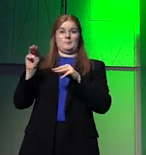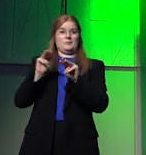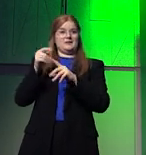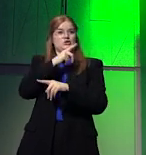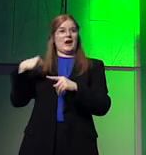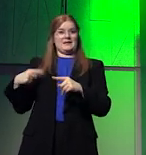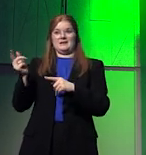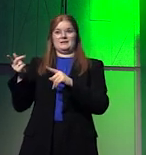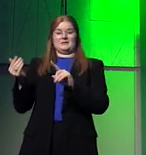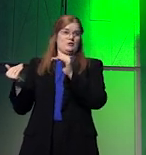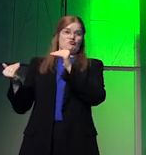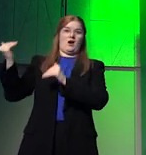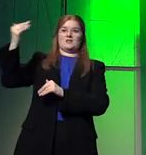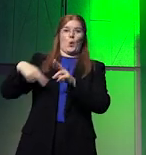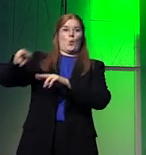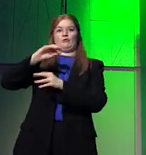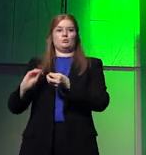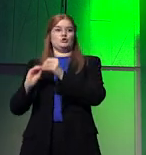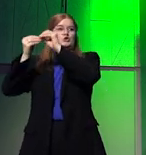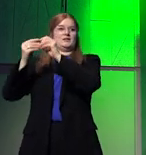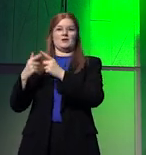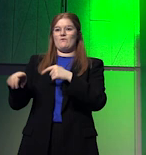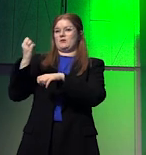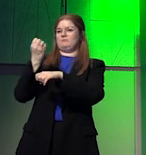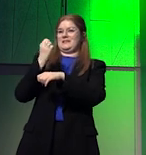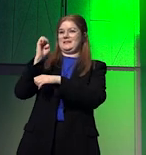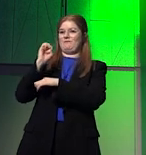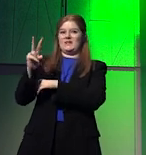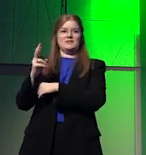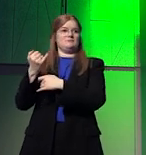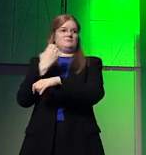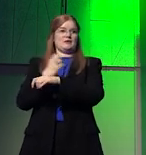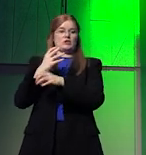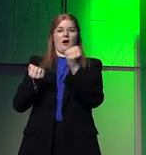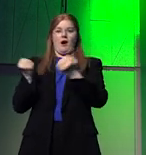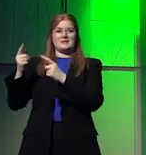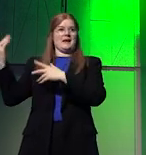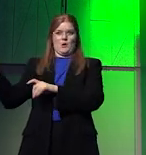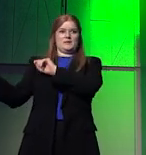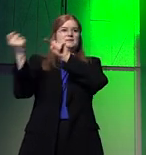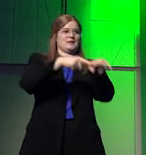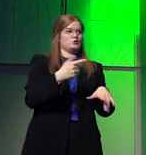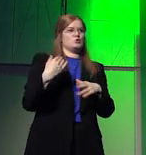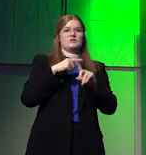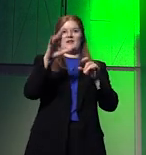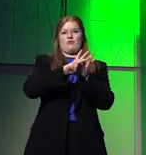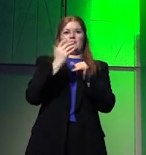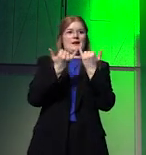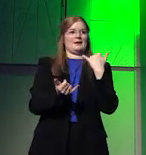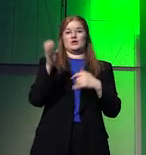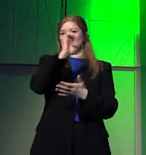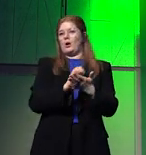rising to an overproduction capacity over electric vehicles, which is now being exported, including to regions like